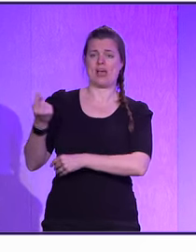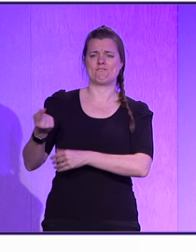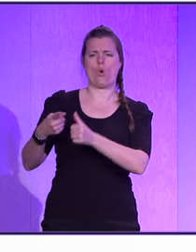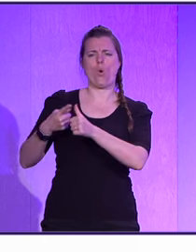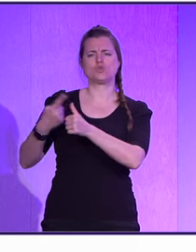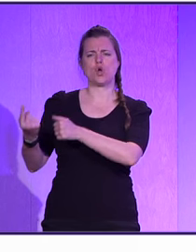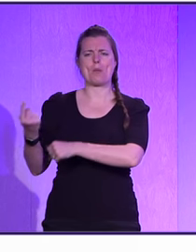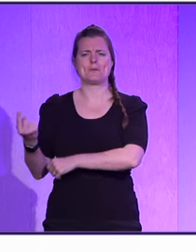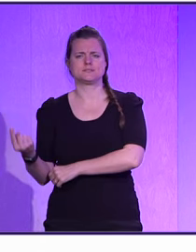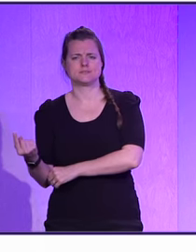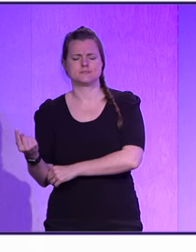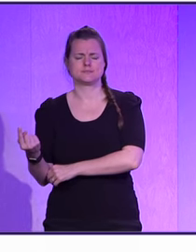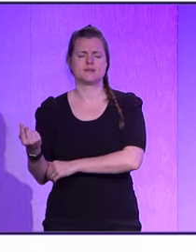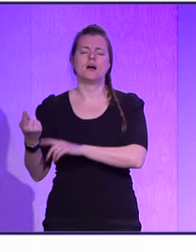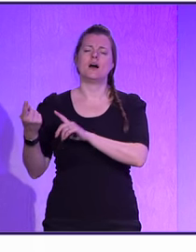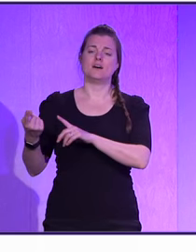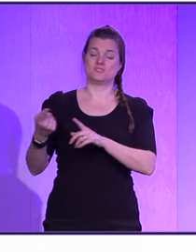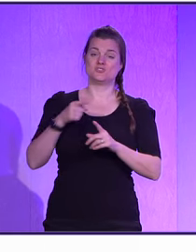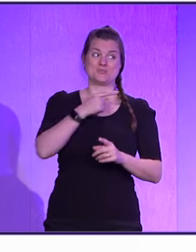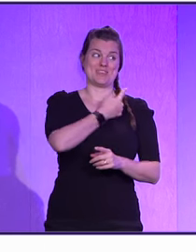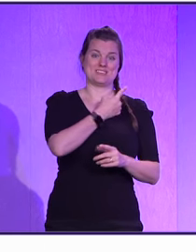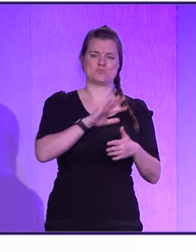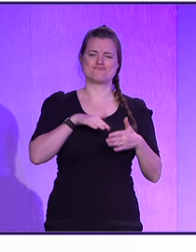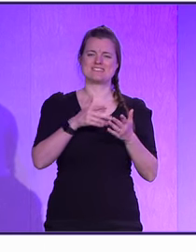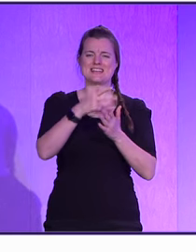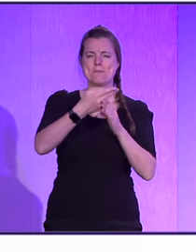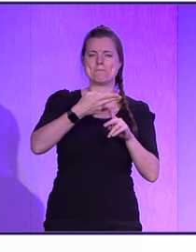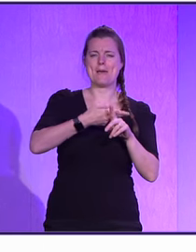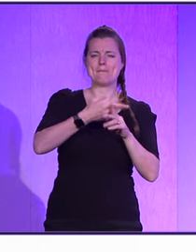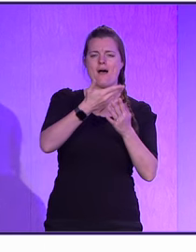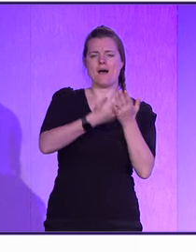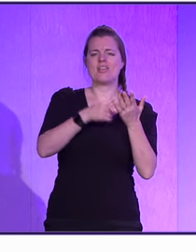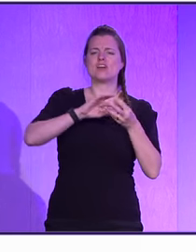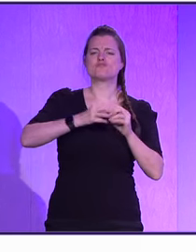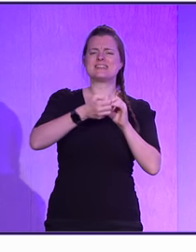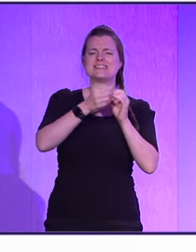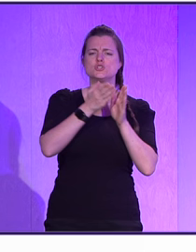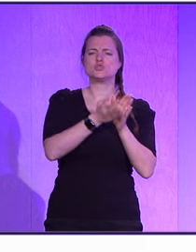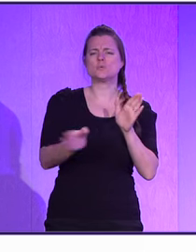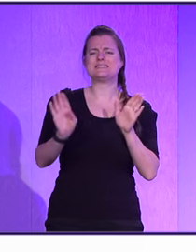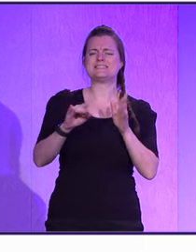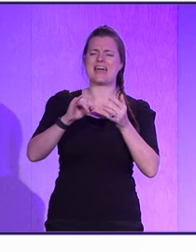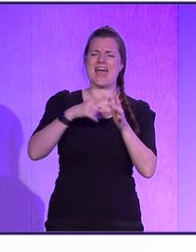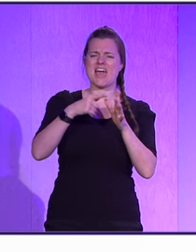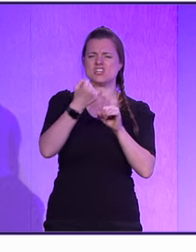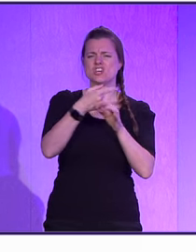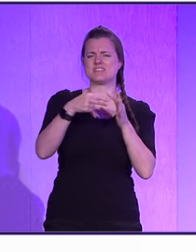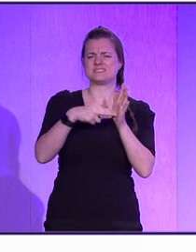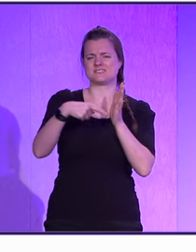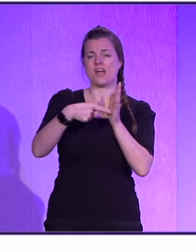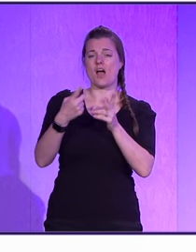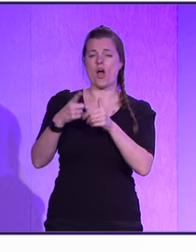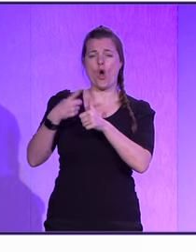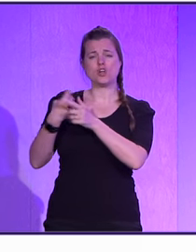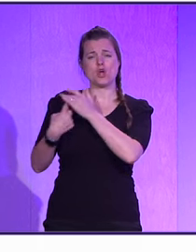This is being, you know, presented as a paper. They created like SWE agent, an autonomous coding tool,